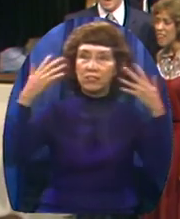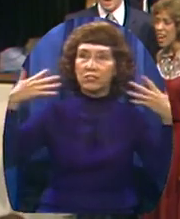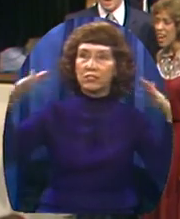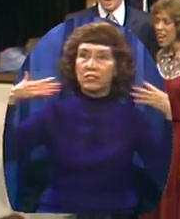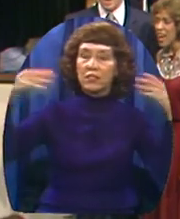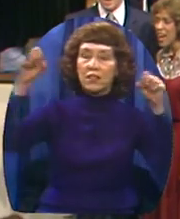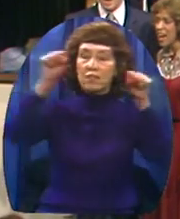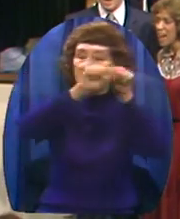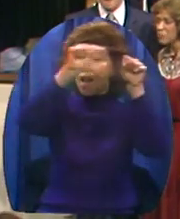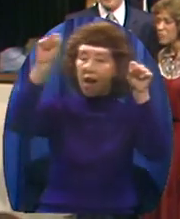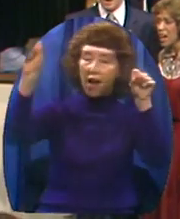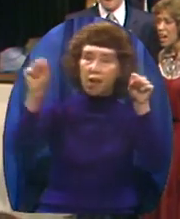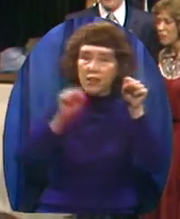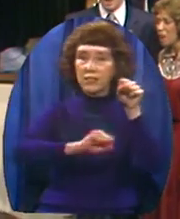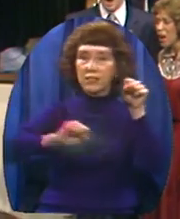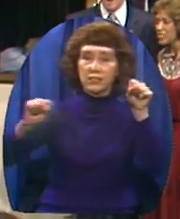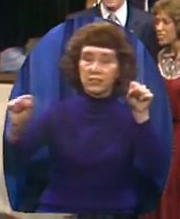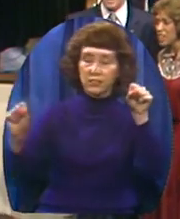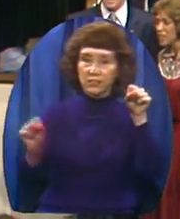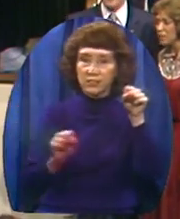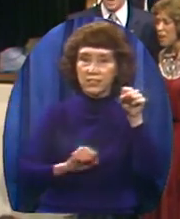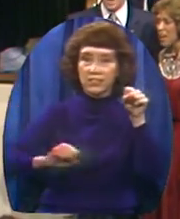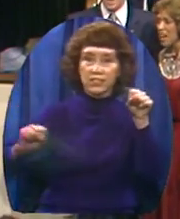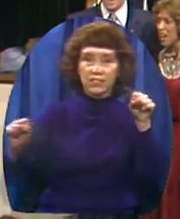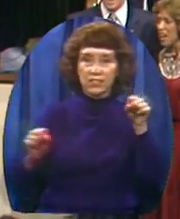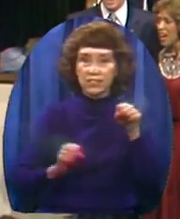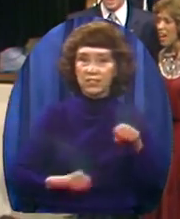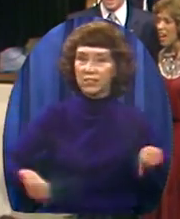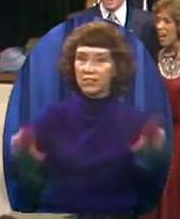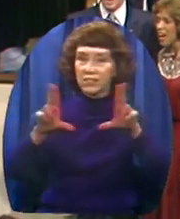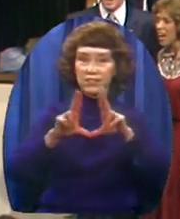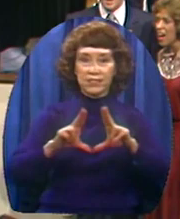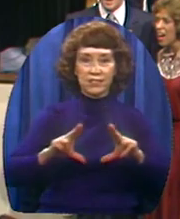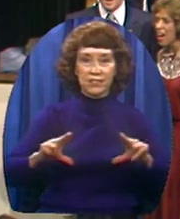princess of marching land.